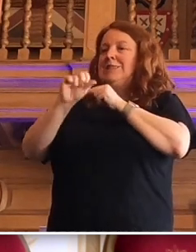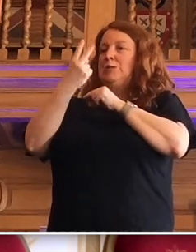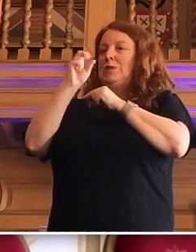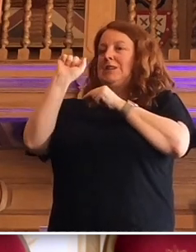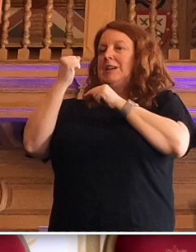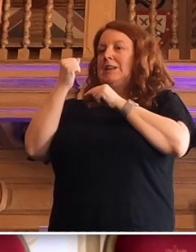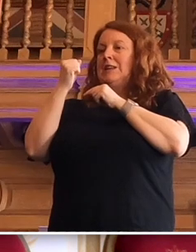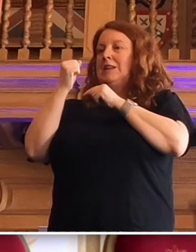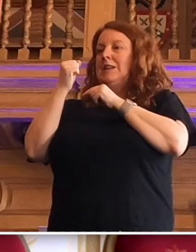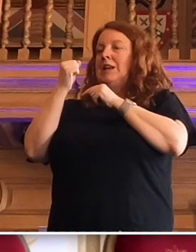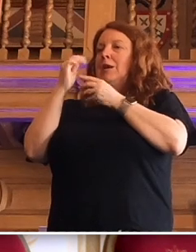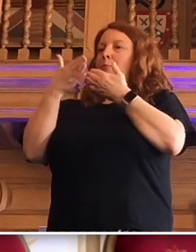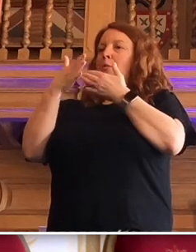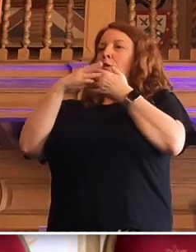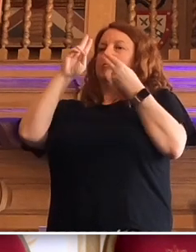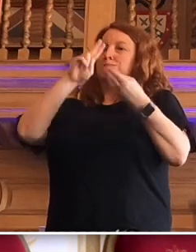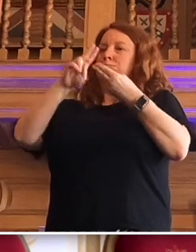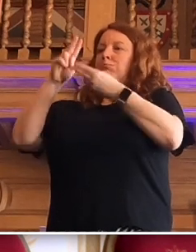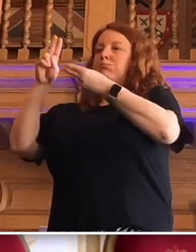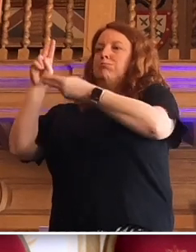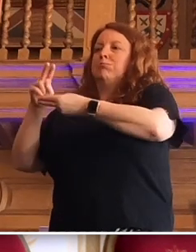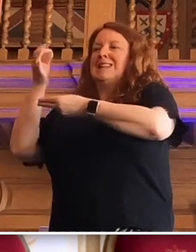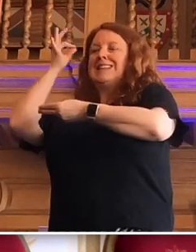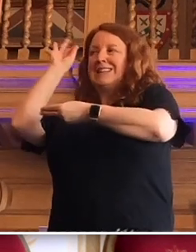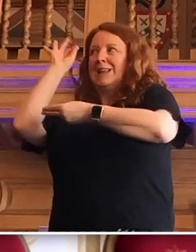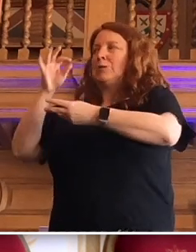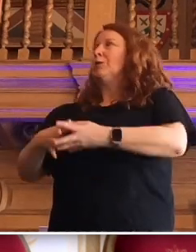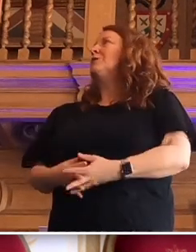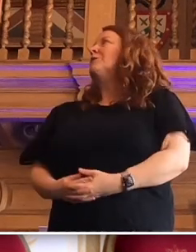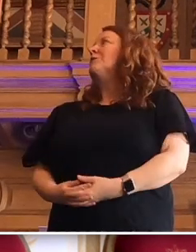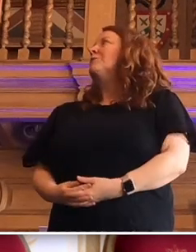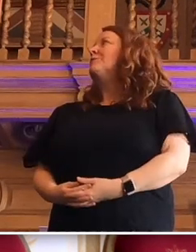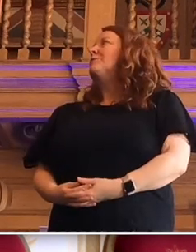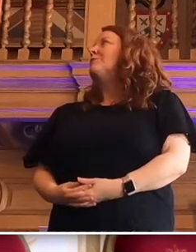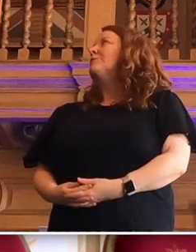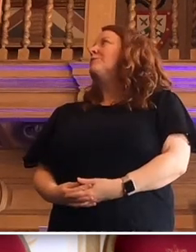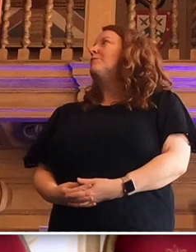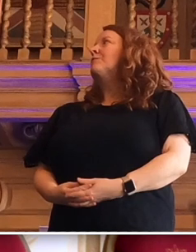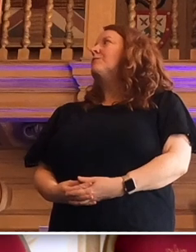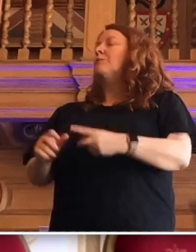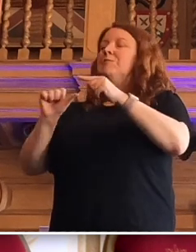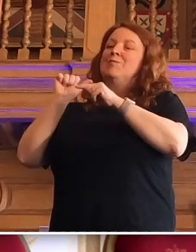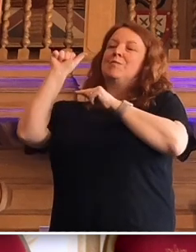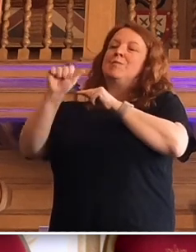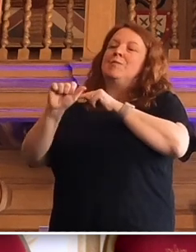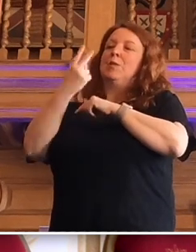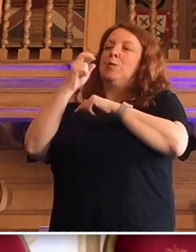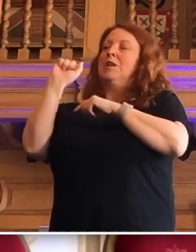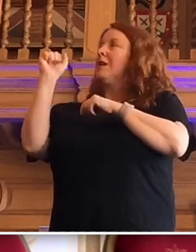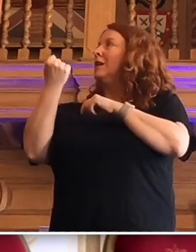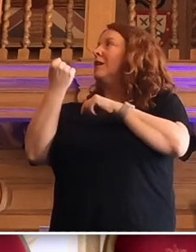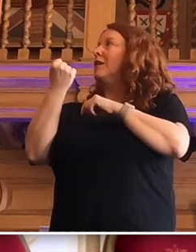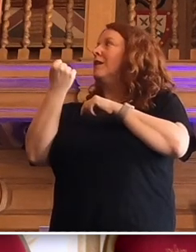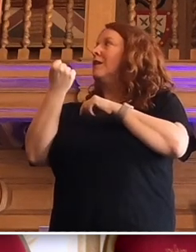steeper the cuts to local authority spending. What we got post-2010 was effort